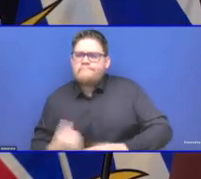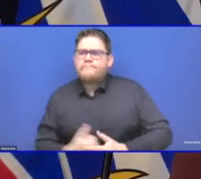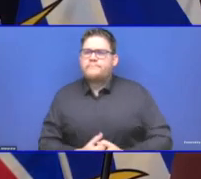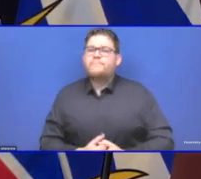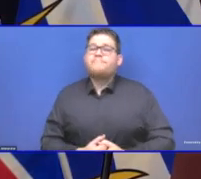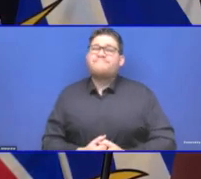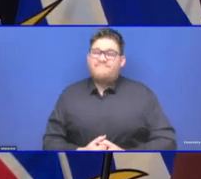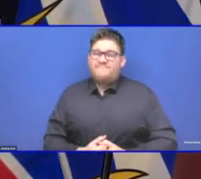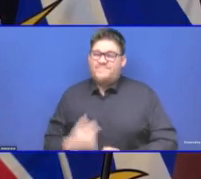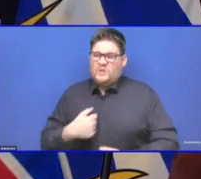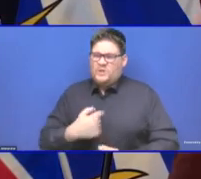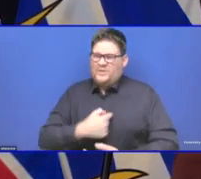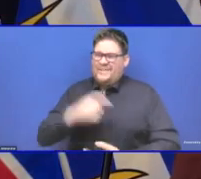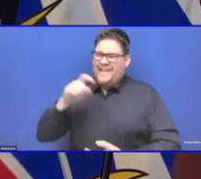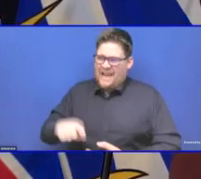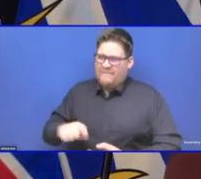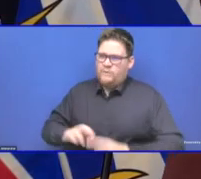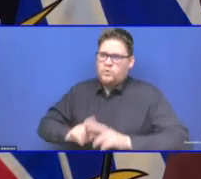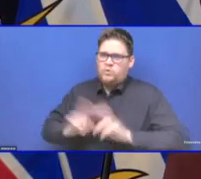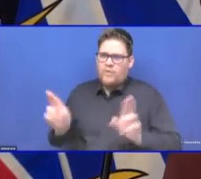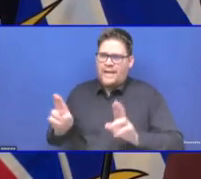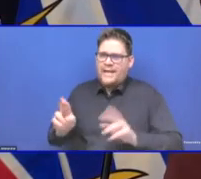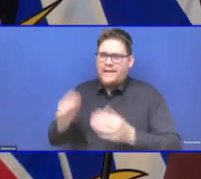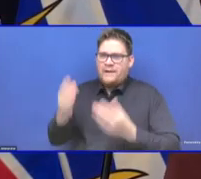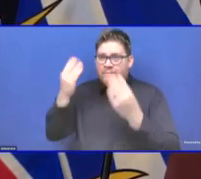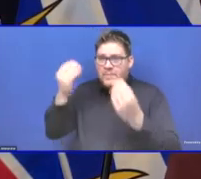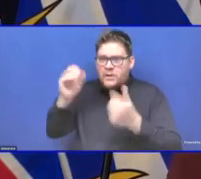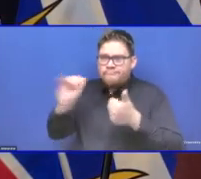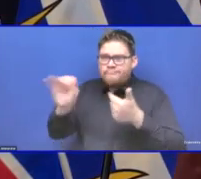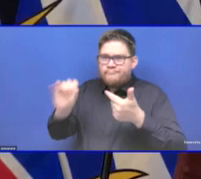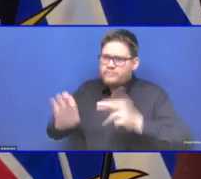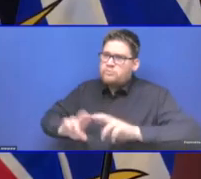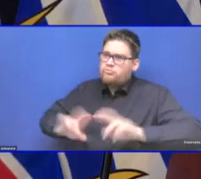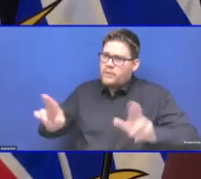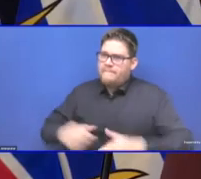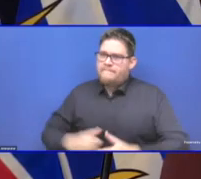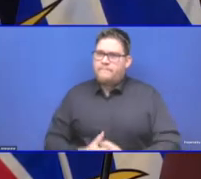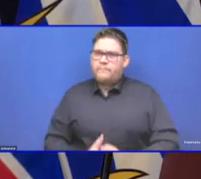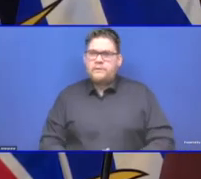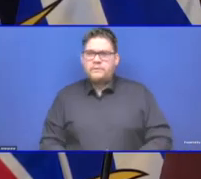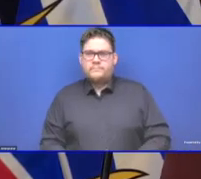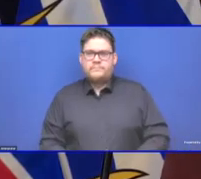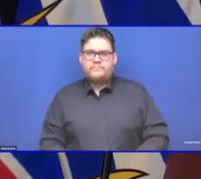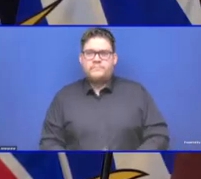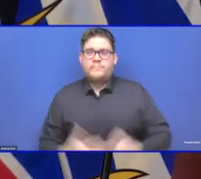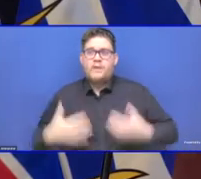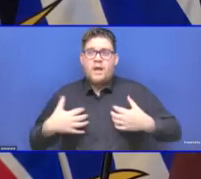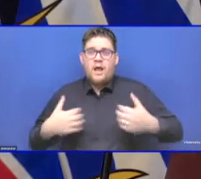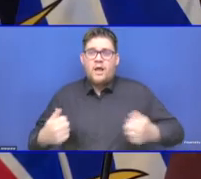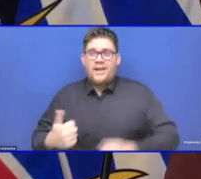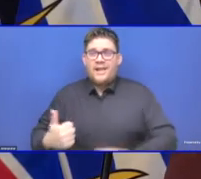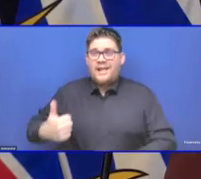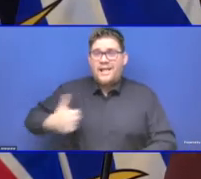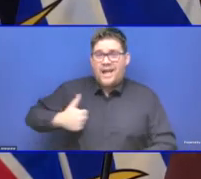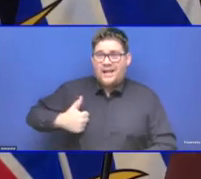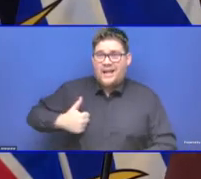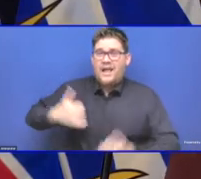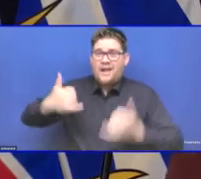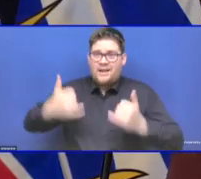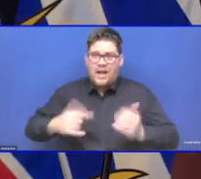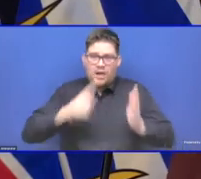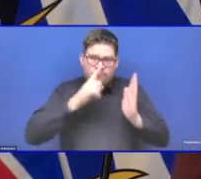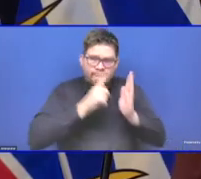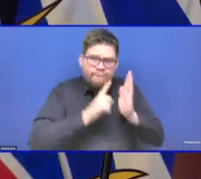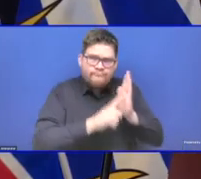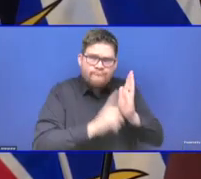Canada is looking at independently all of the data from right now Pfizer who's providing, who's developed the vaccine